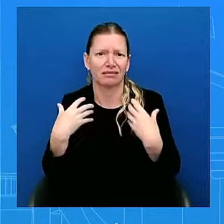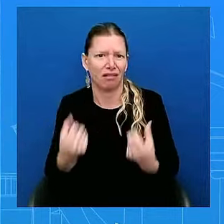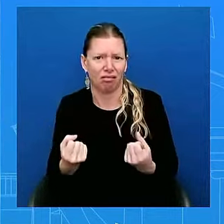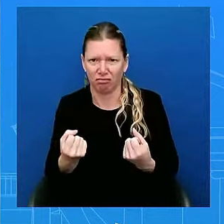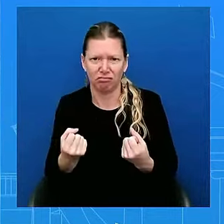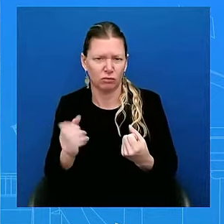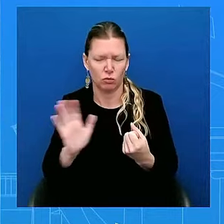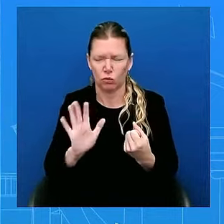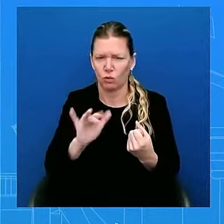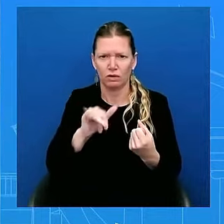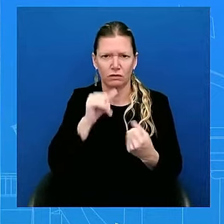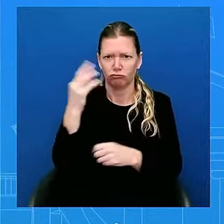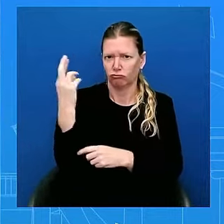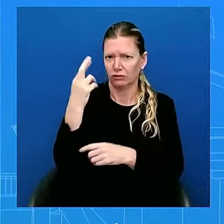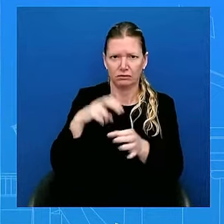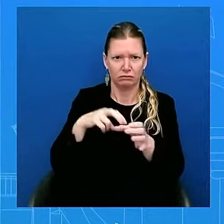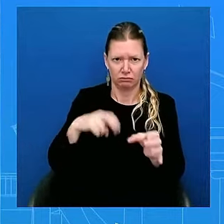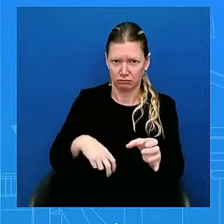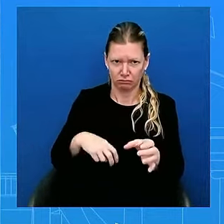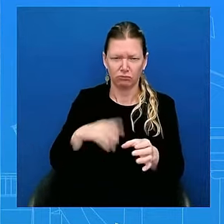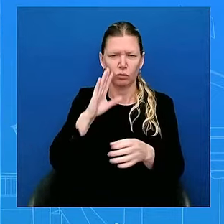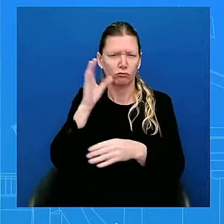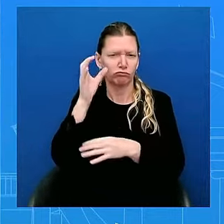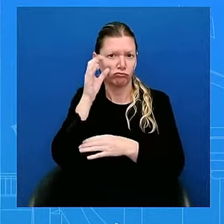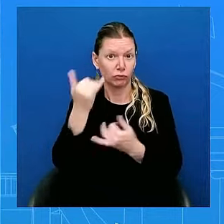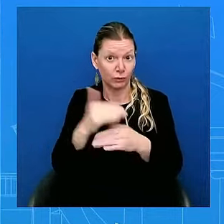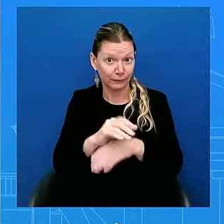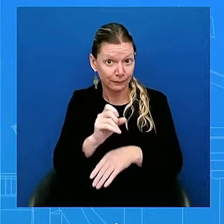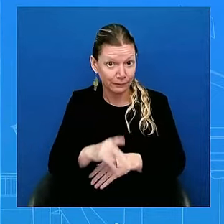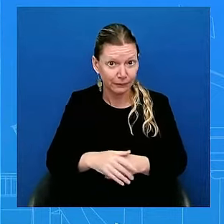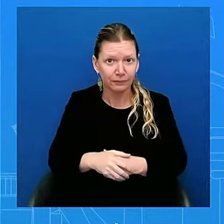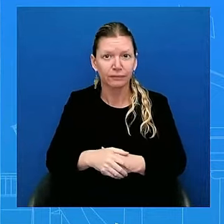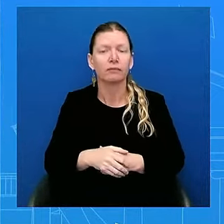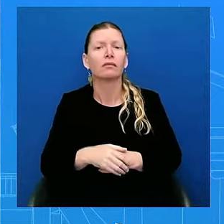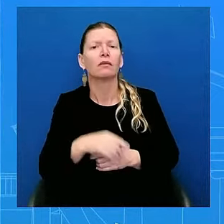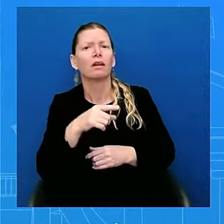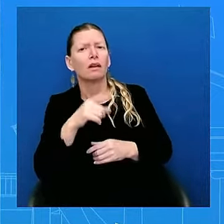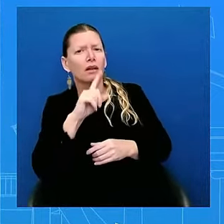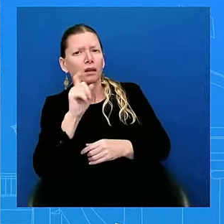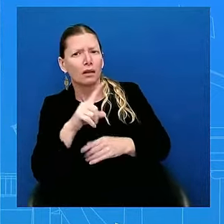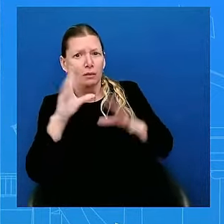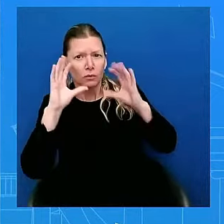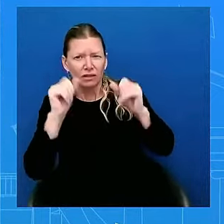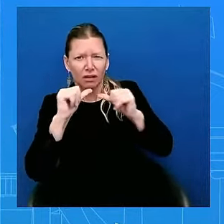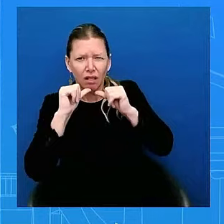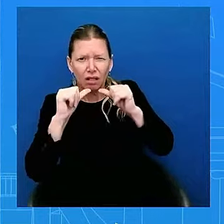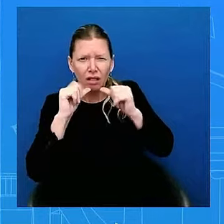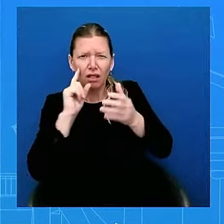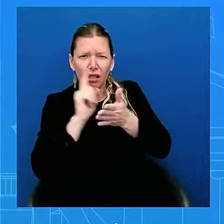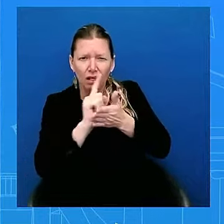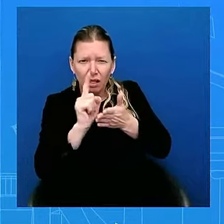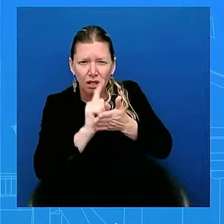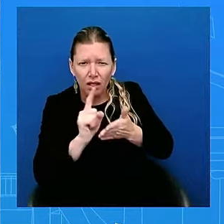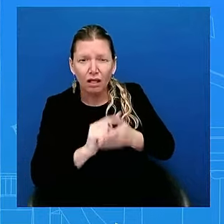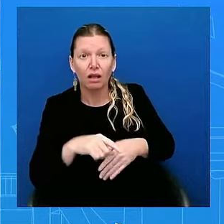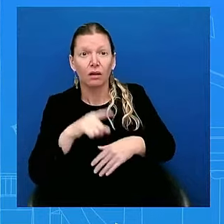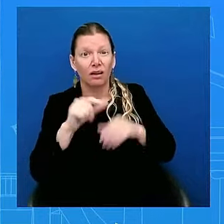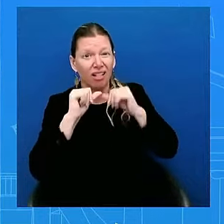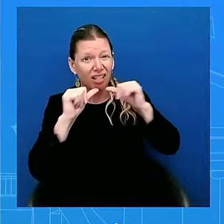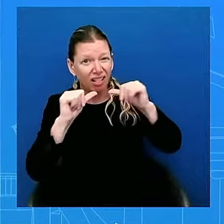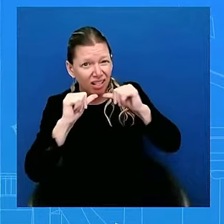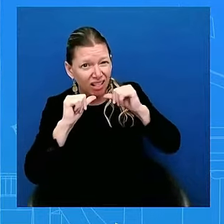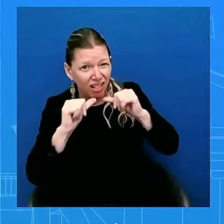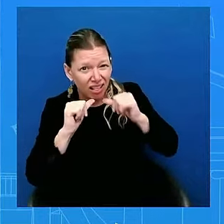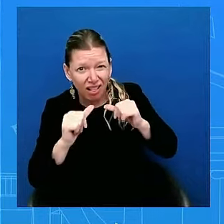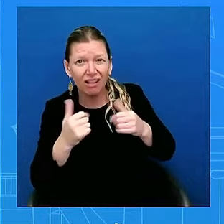denied for weeks and you denied for weeks that he was even thinking of stepping aside. What changed from all those days that he